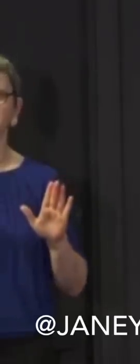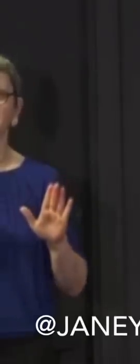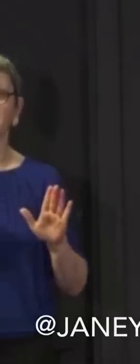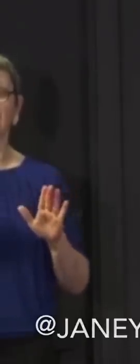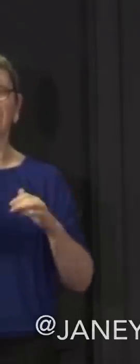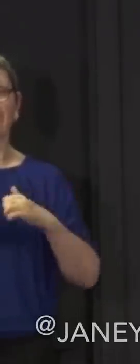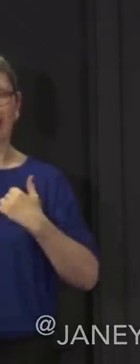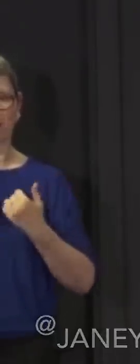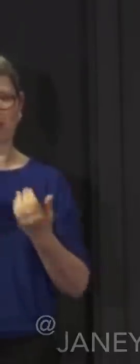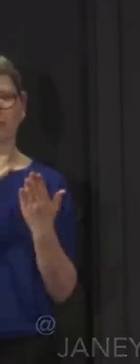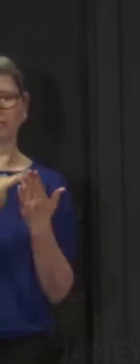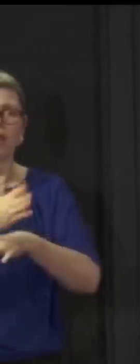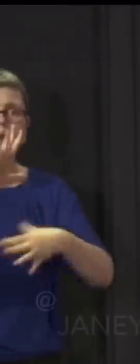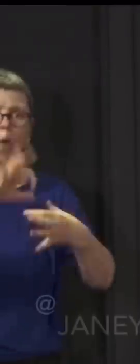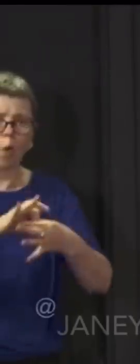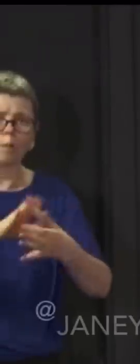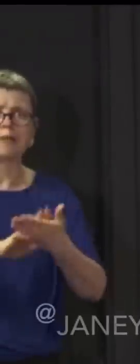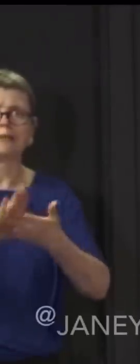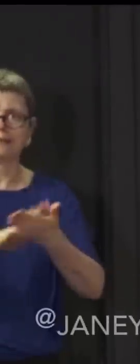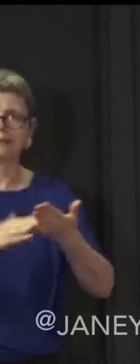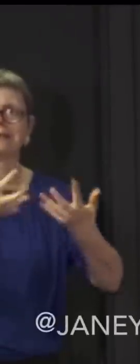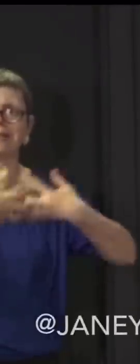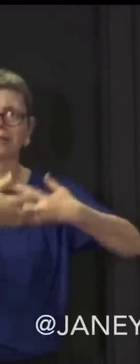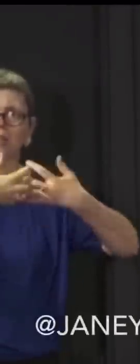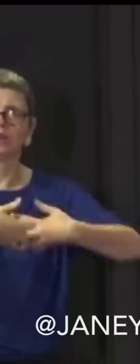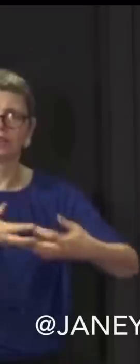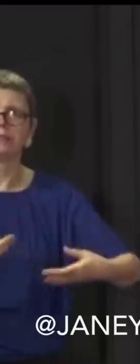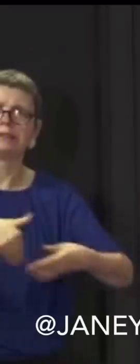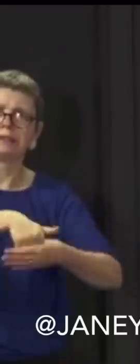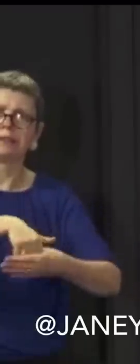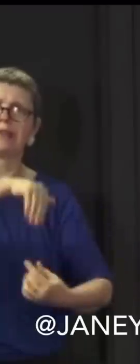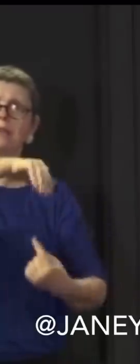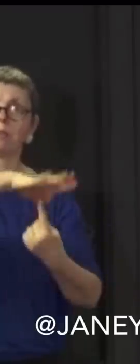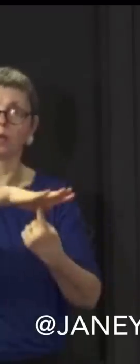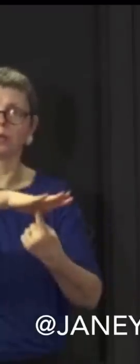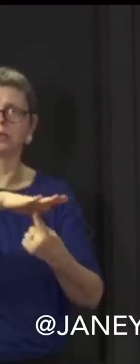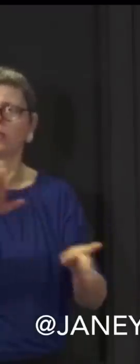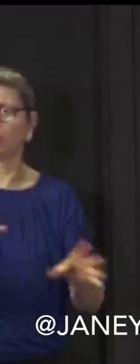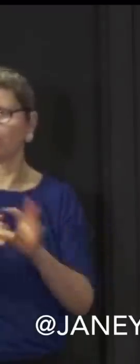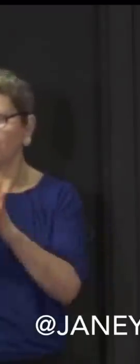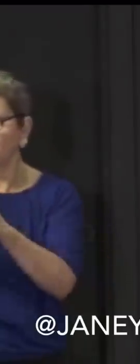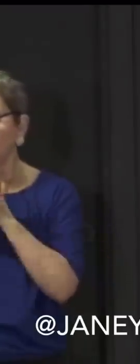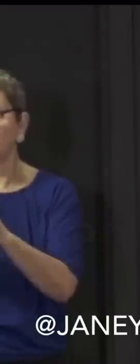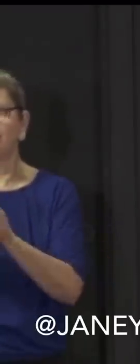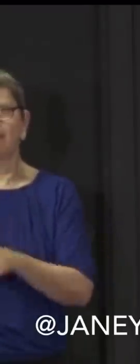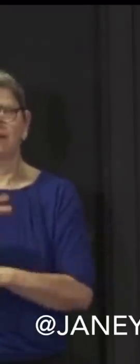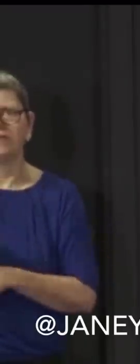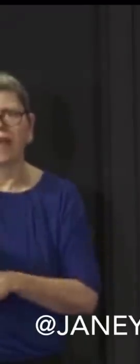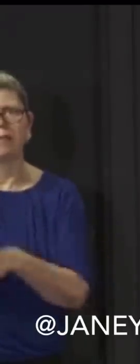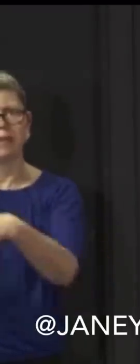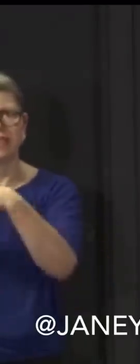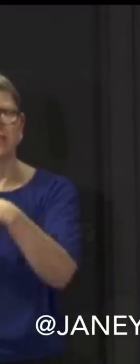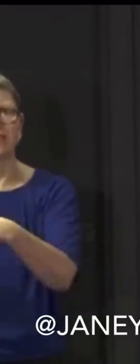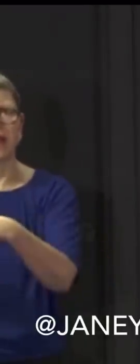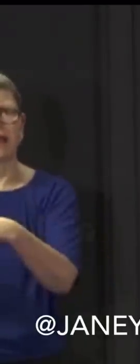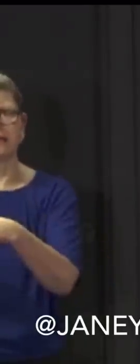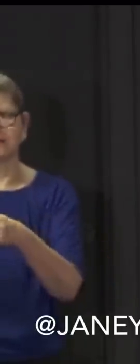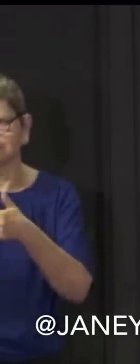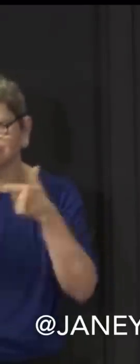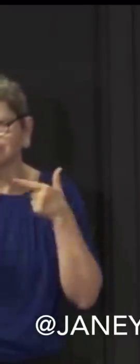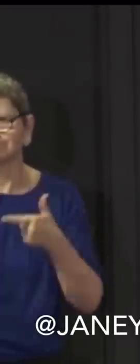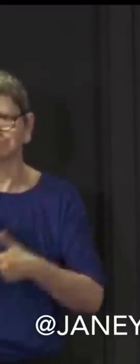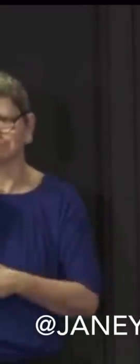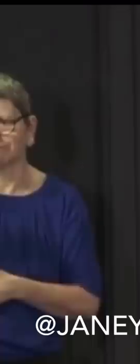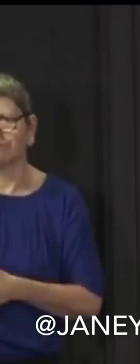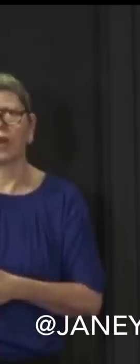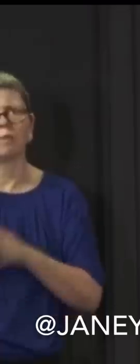Cappy de Monte ornaments out the way and shove the big telly into the corner and I go for it. I just want to say thanks. I know we've all got lockdown fatigue,